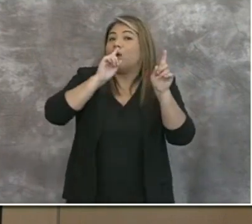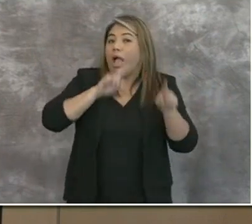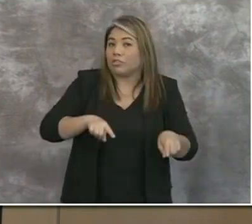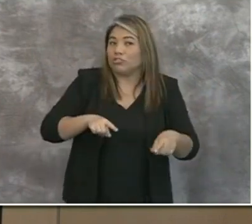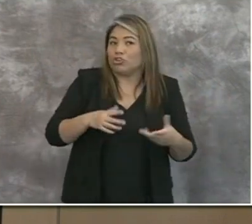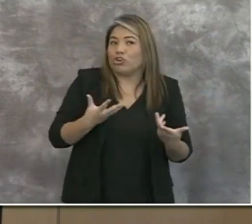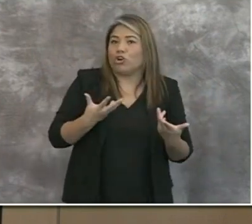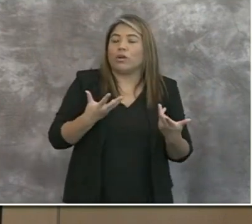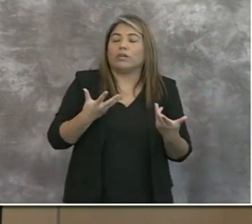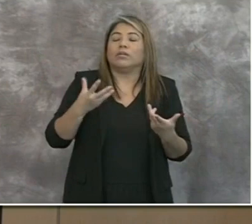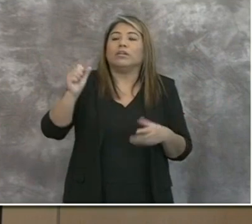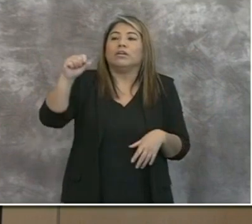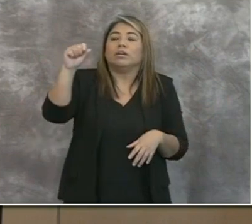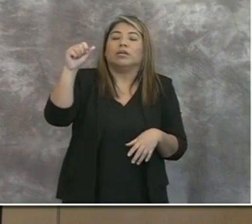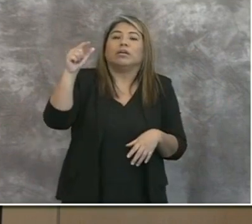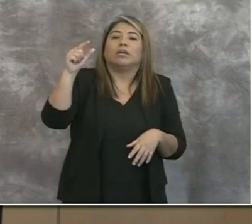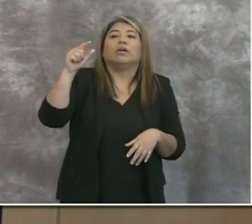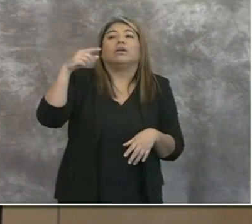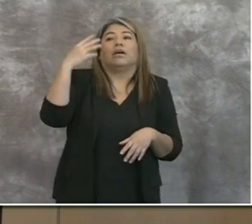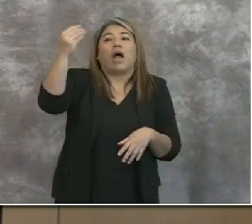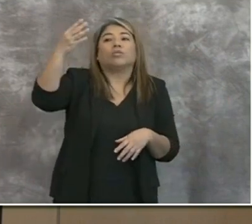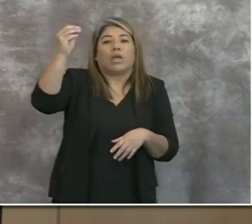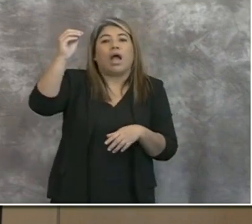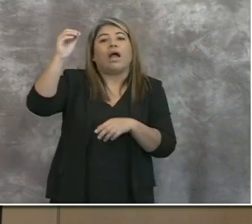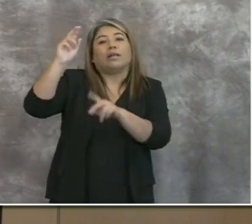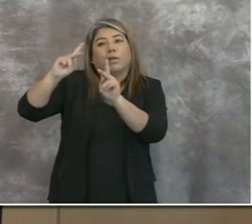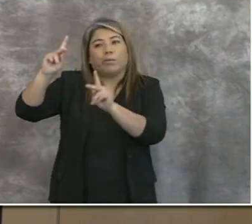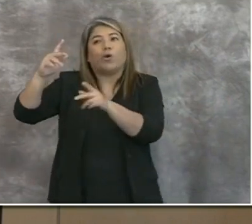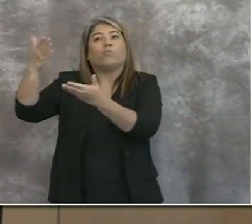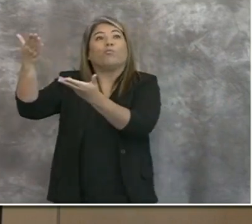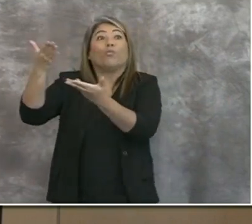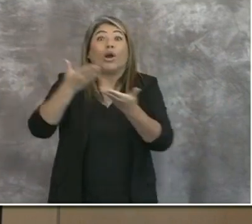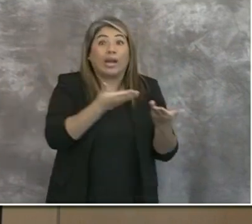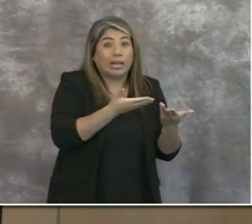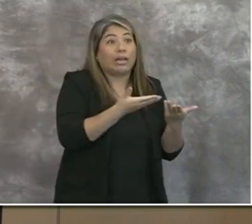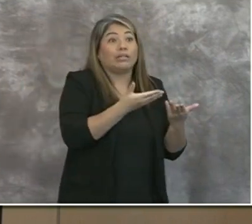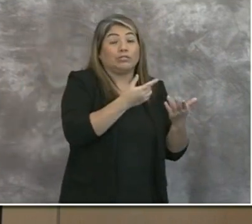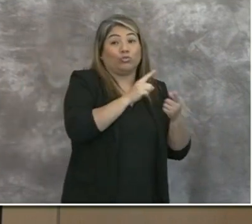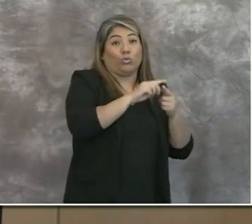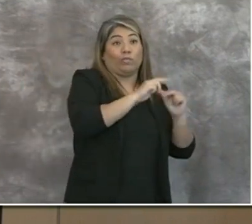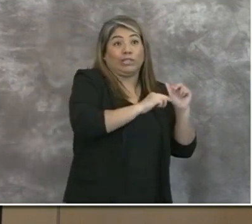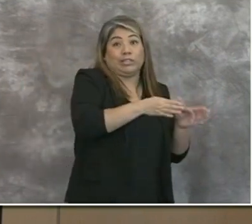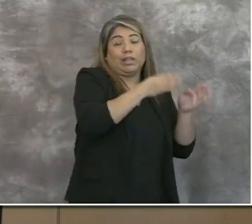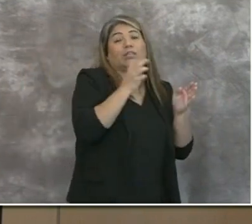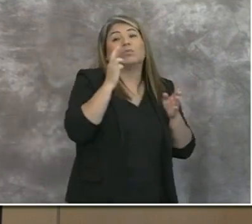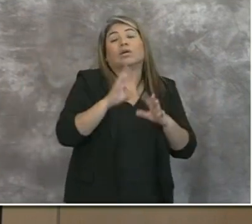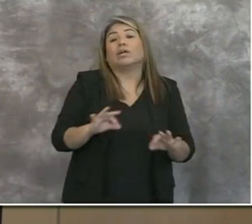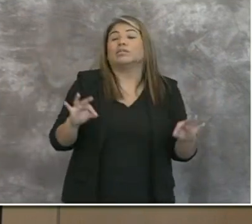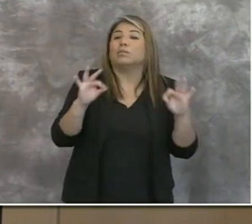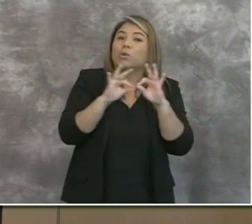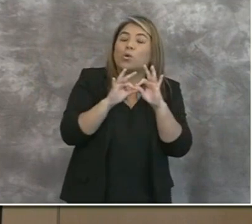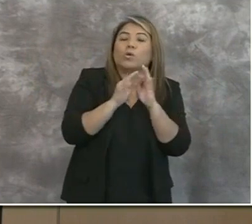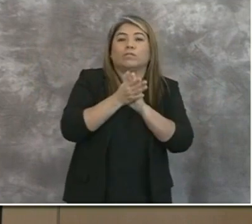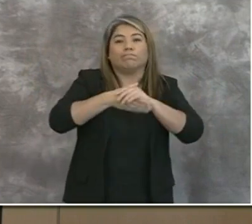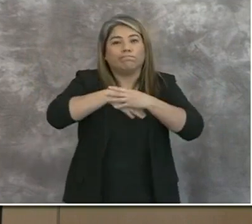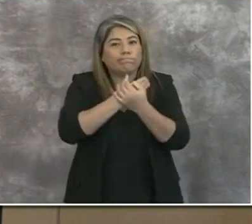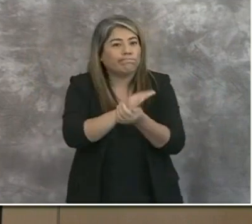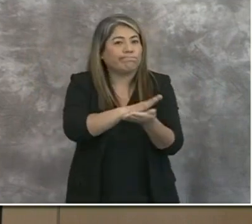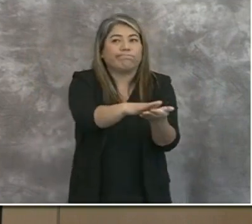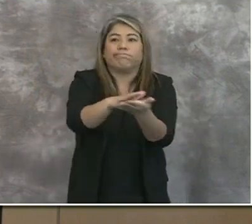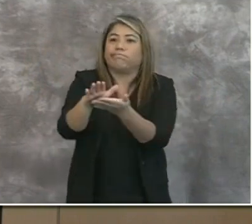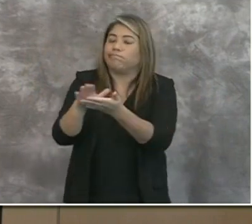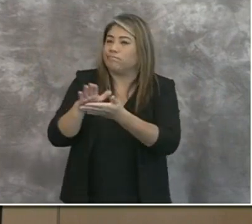it is being brought in from outside. And that's why it's very important hand hygiene and sanitation